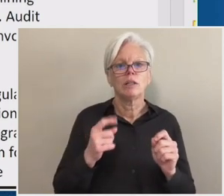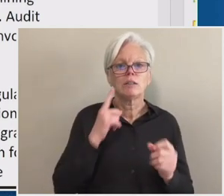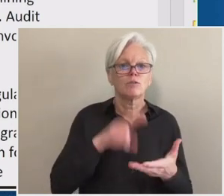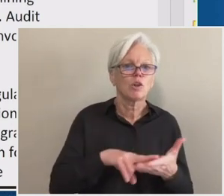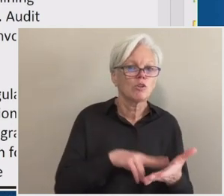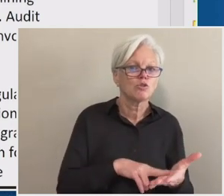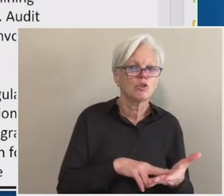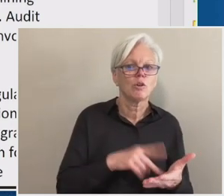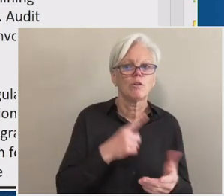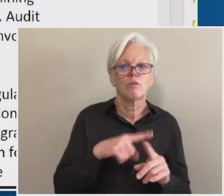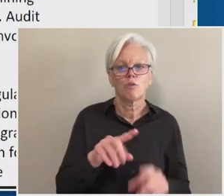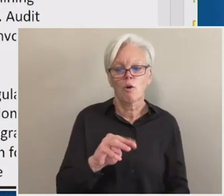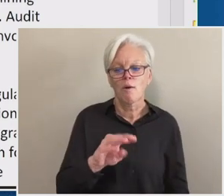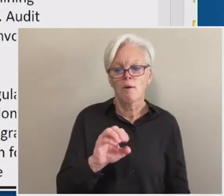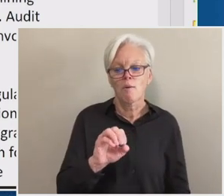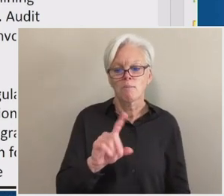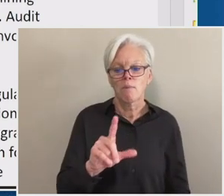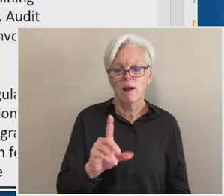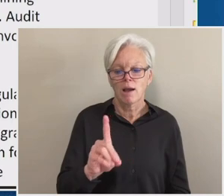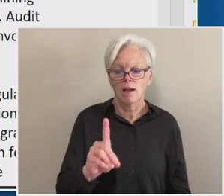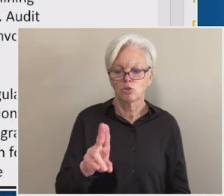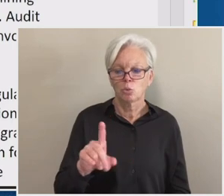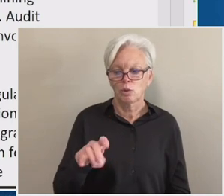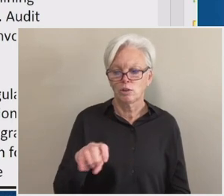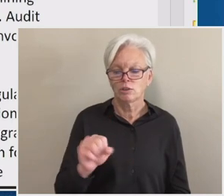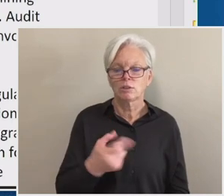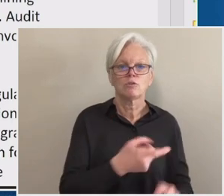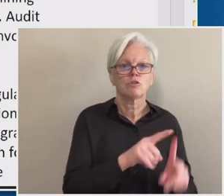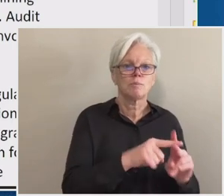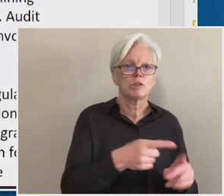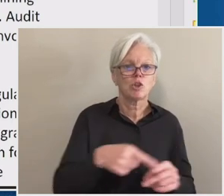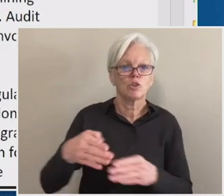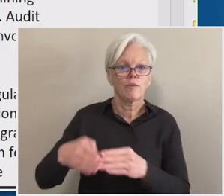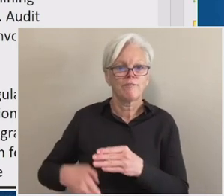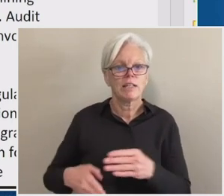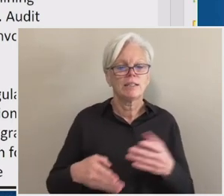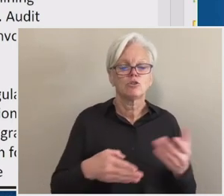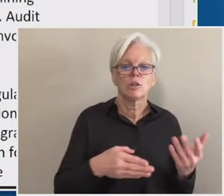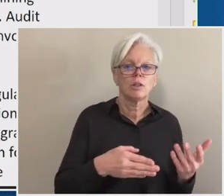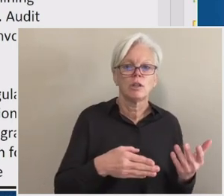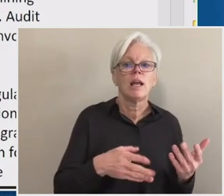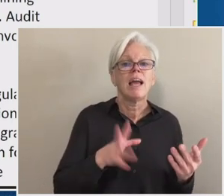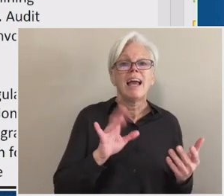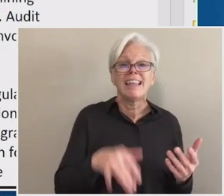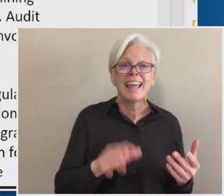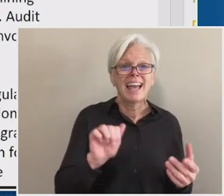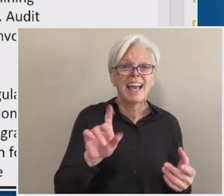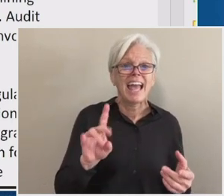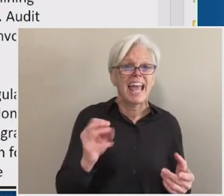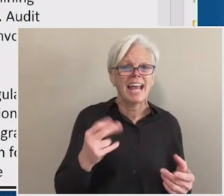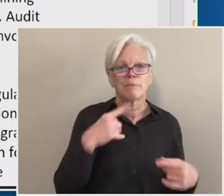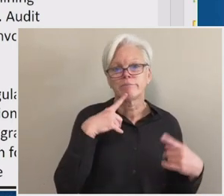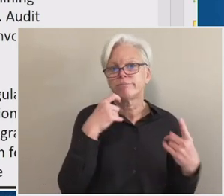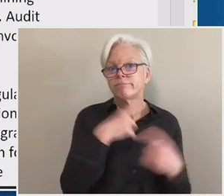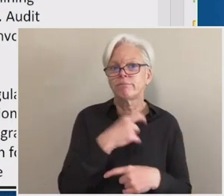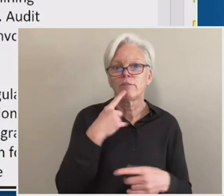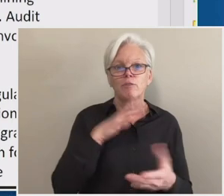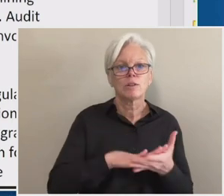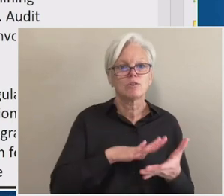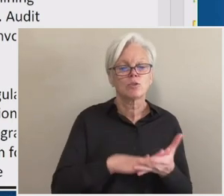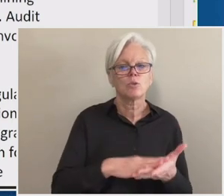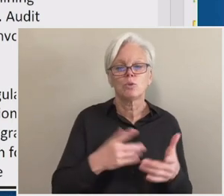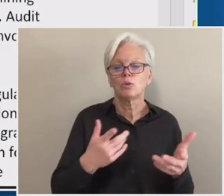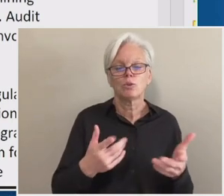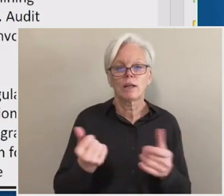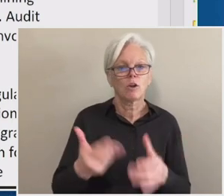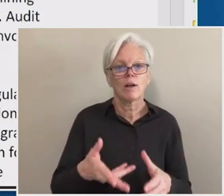modules from start to finish, which is very administratively complicated for schools and often results in errors